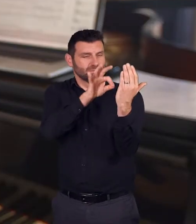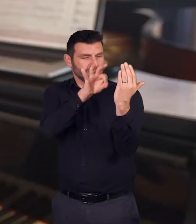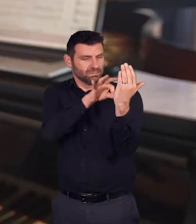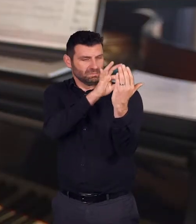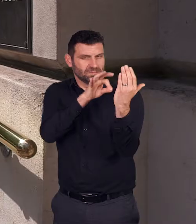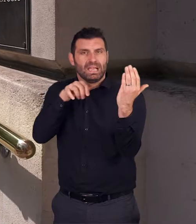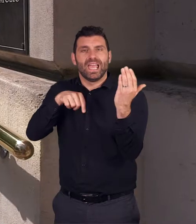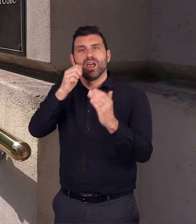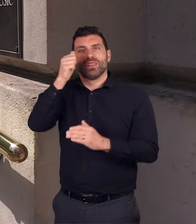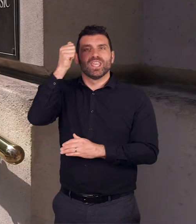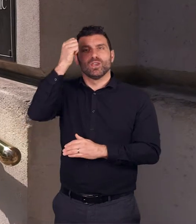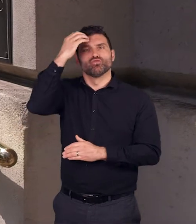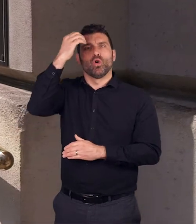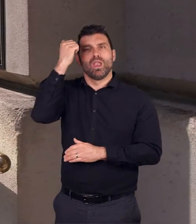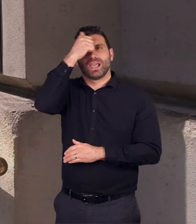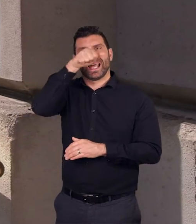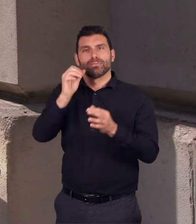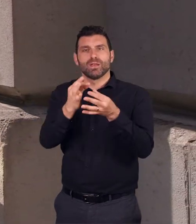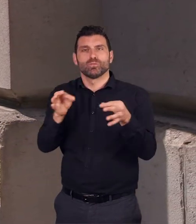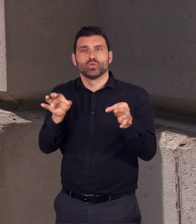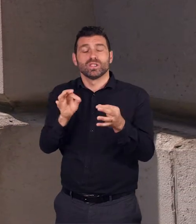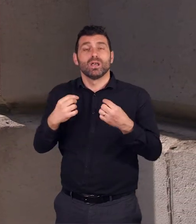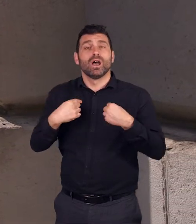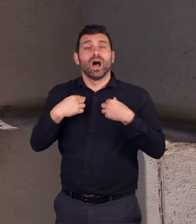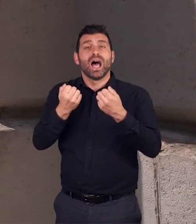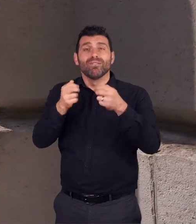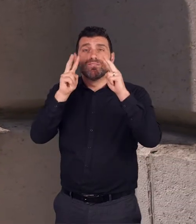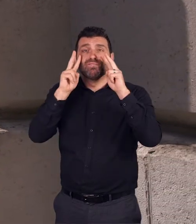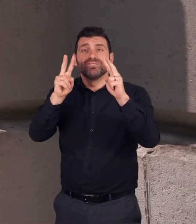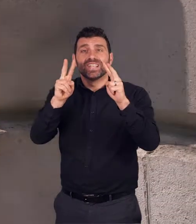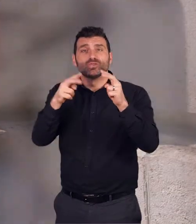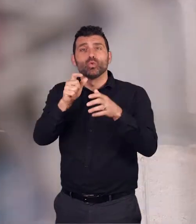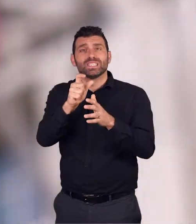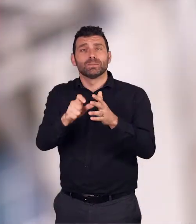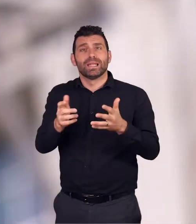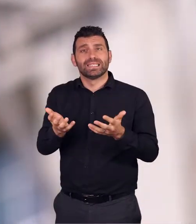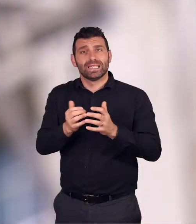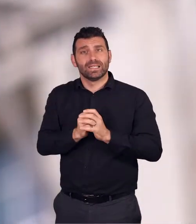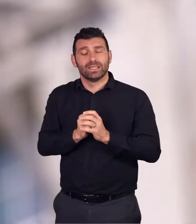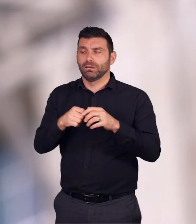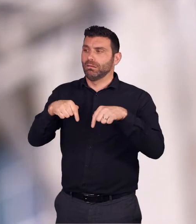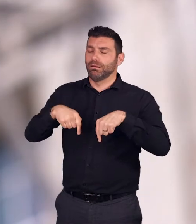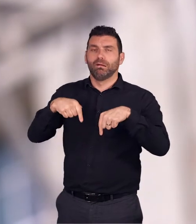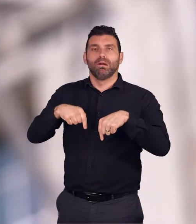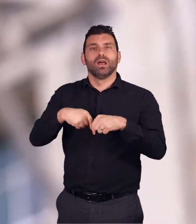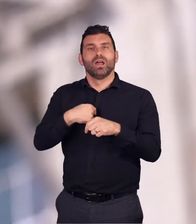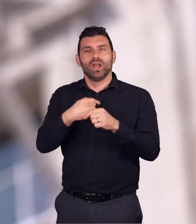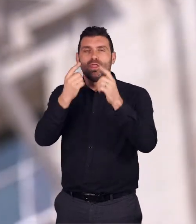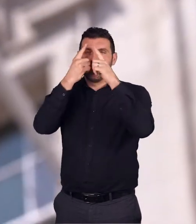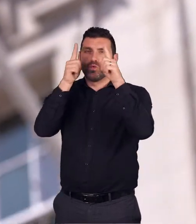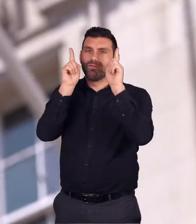of Music I've got a disability related to my eyesight the Academy requires